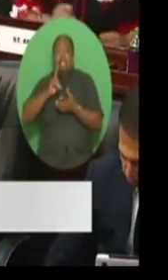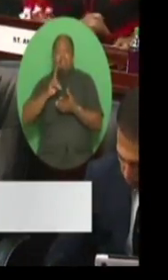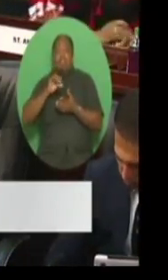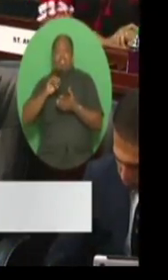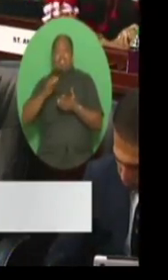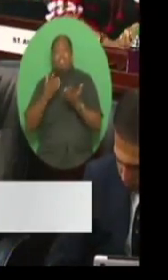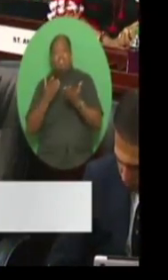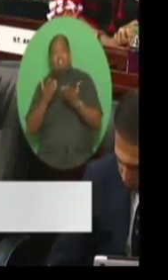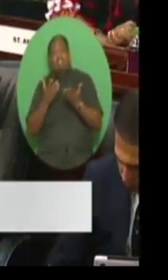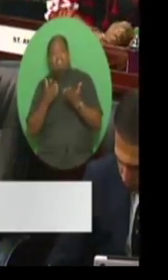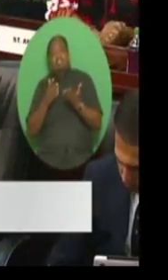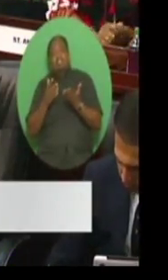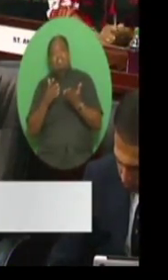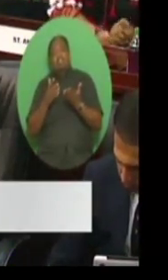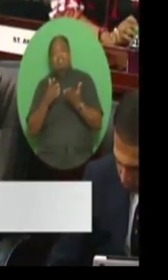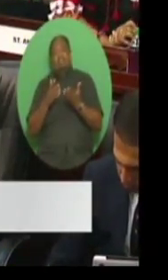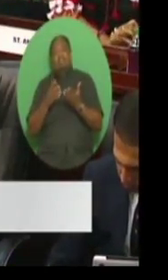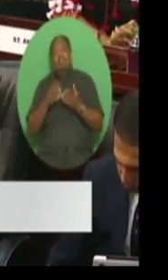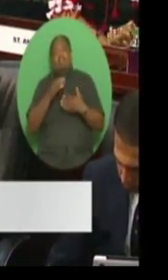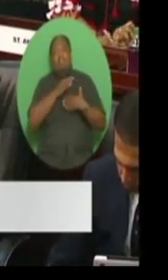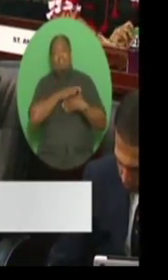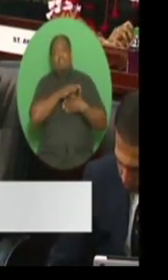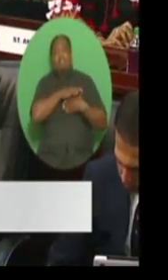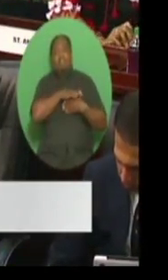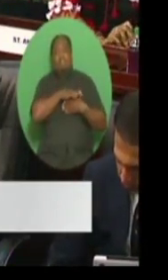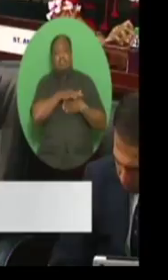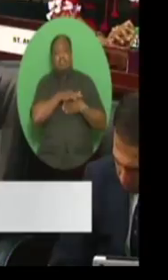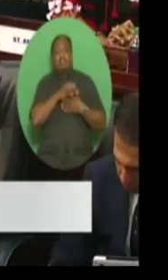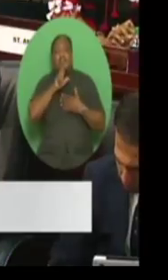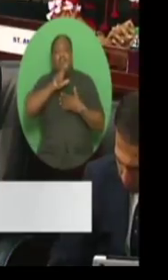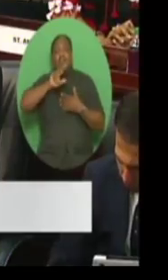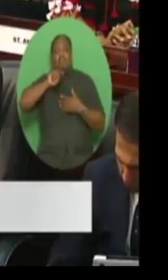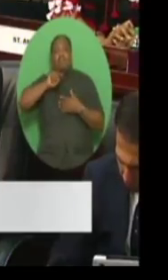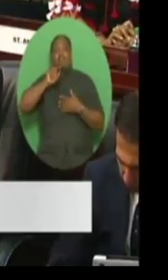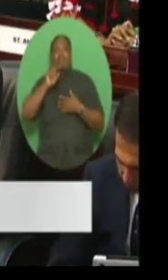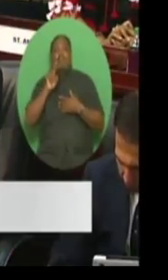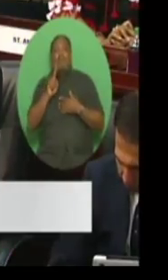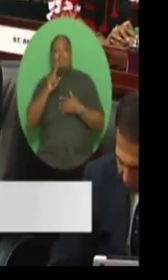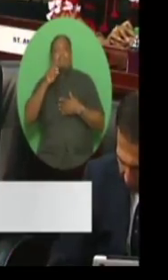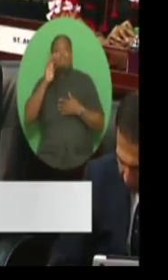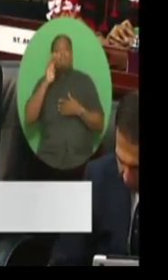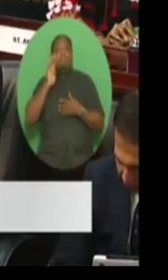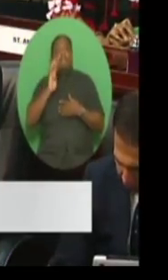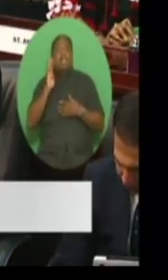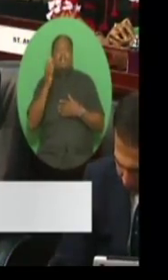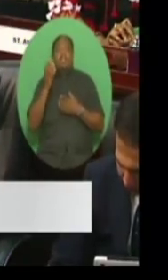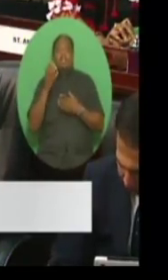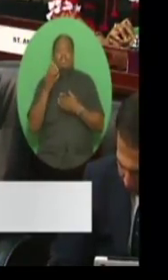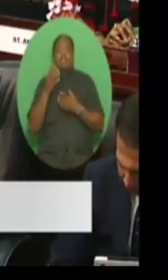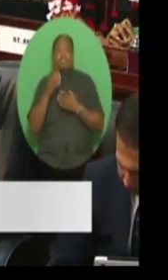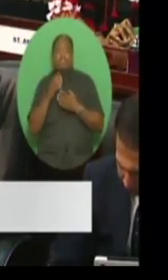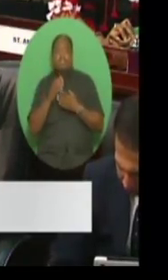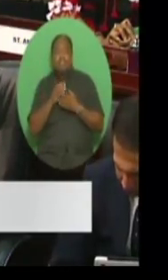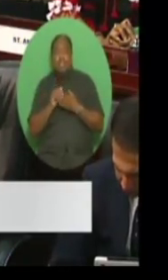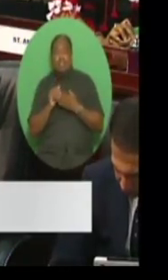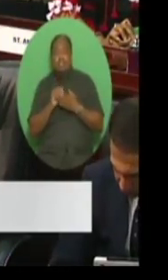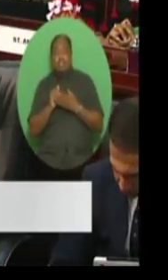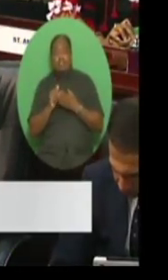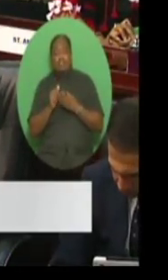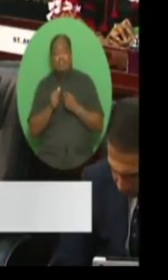benefits. $3.1 billion, madam. $3.1 billion.